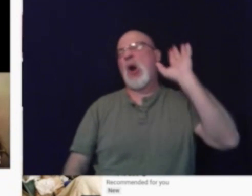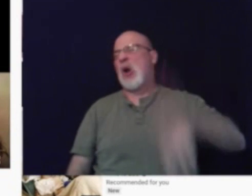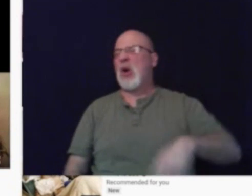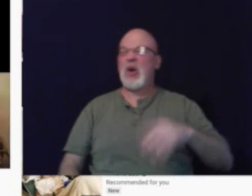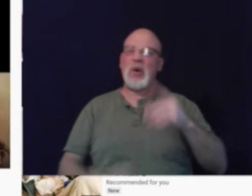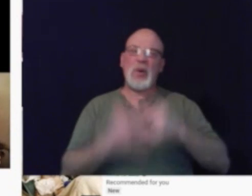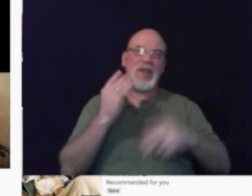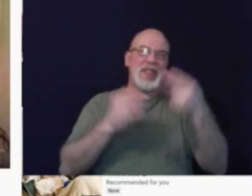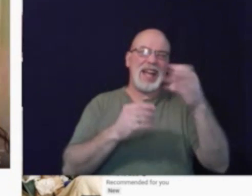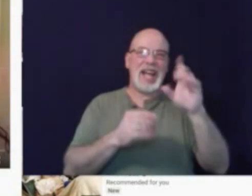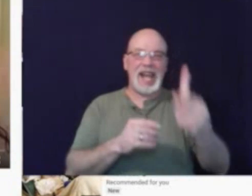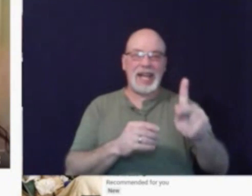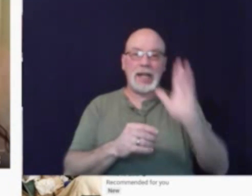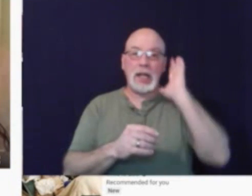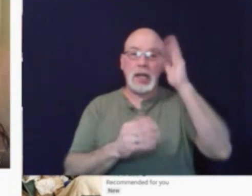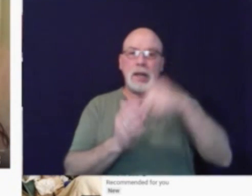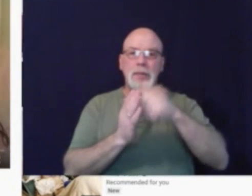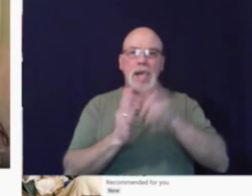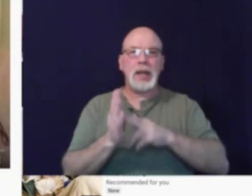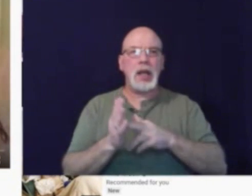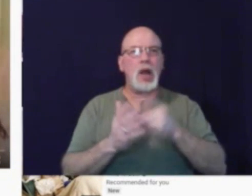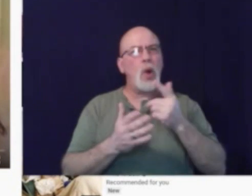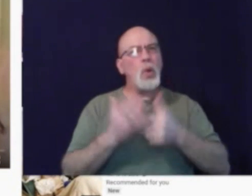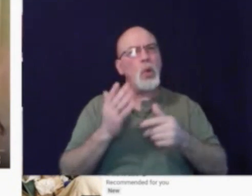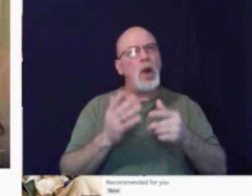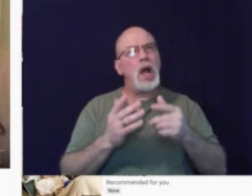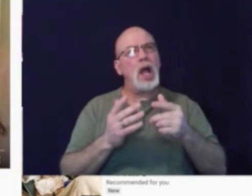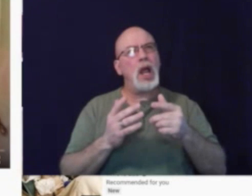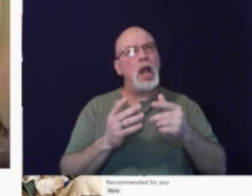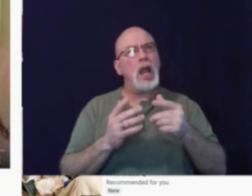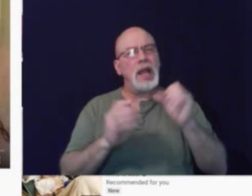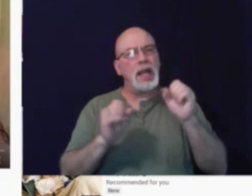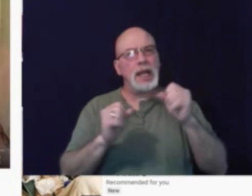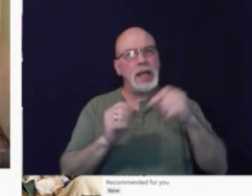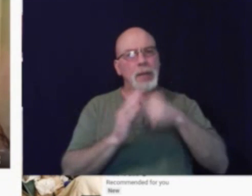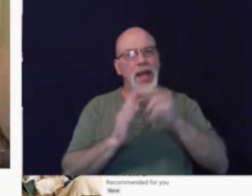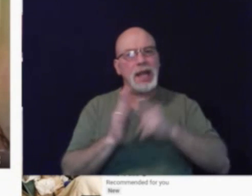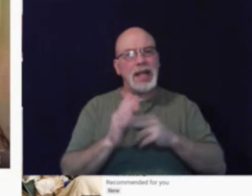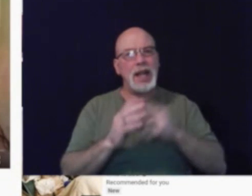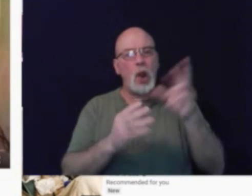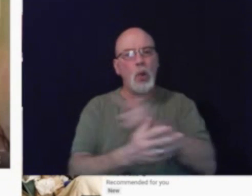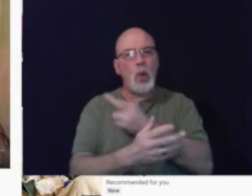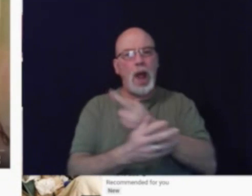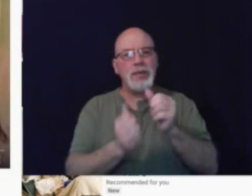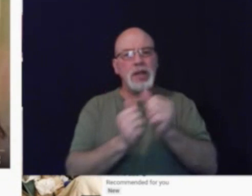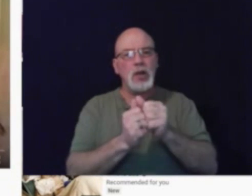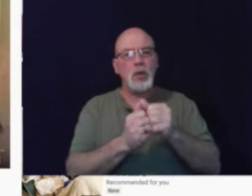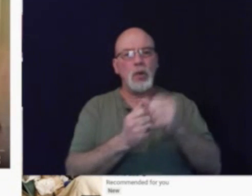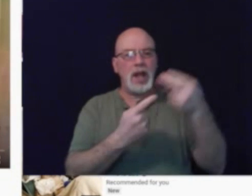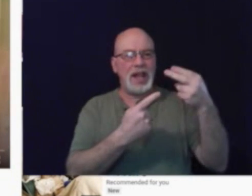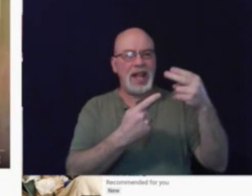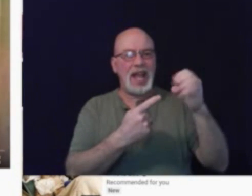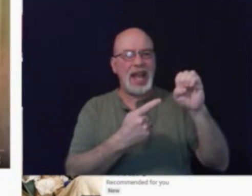paint my... I wonder what he could paint that rhymes with heck. heck.